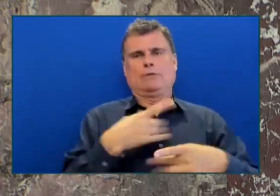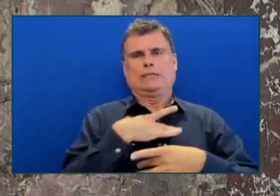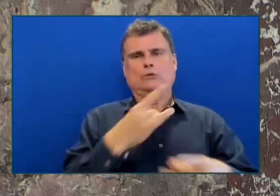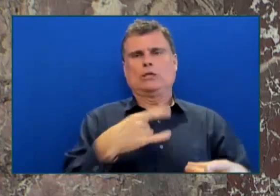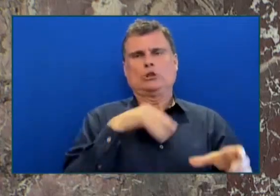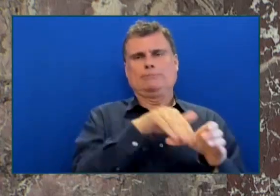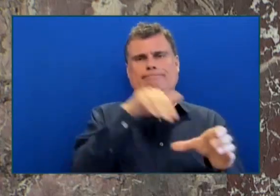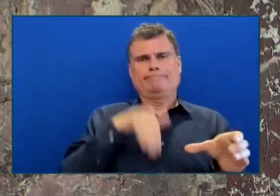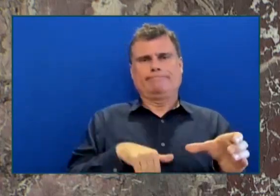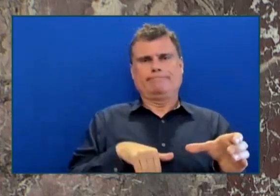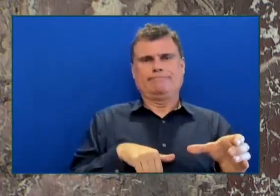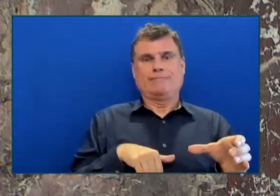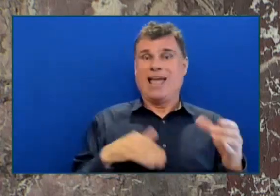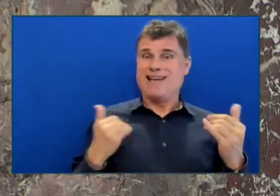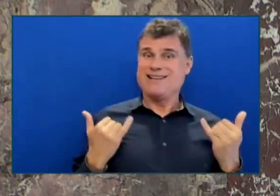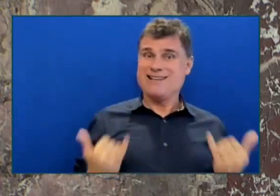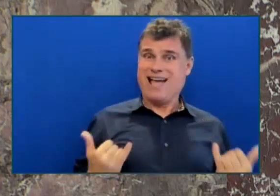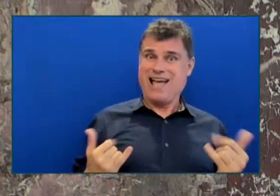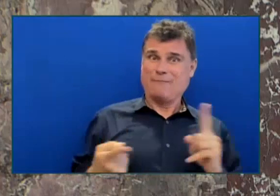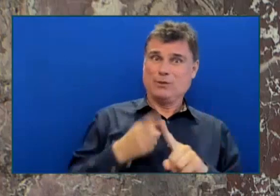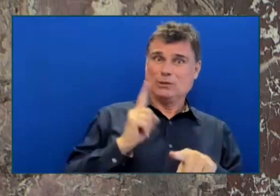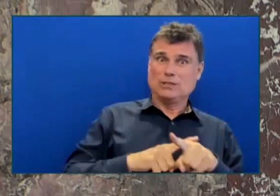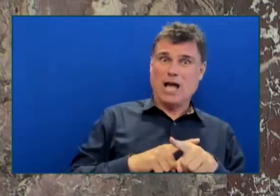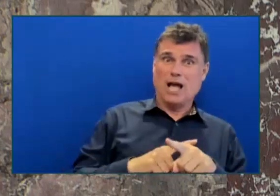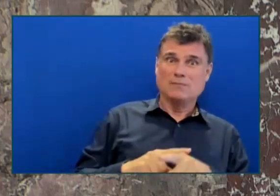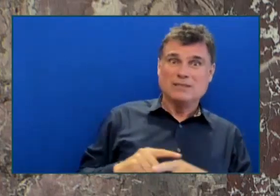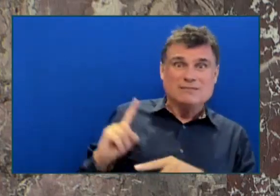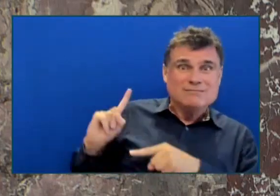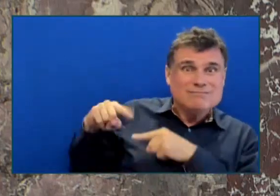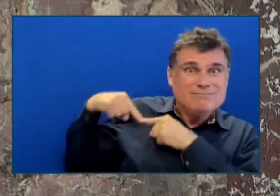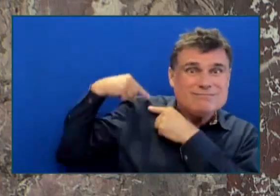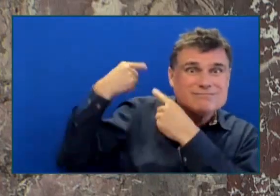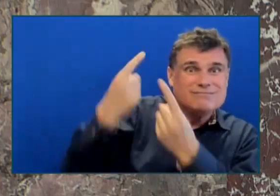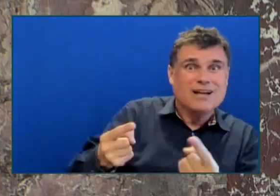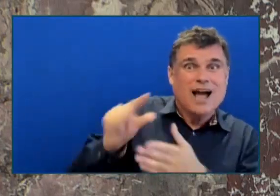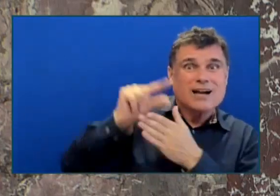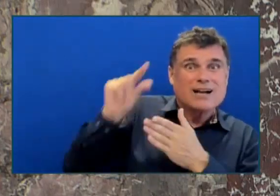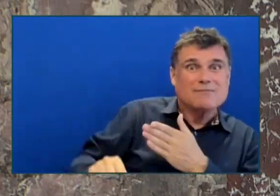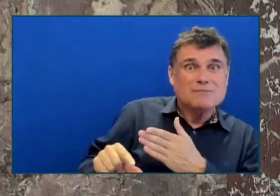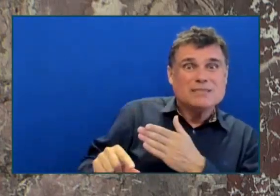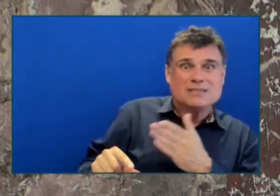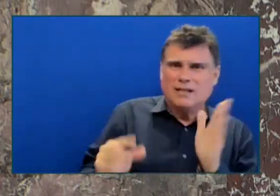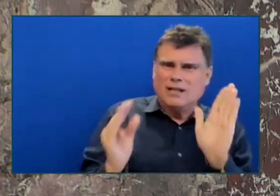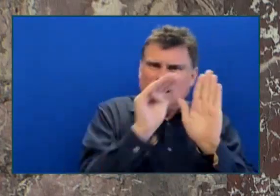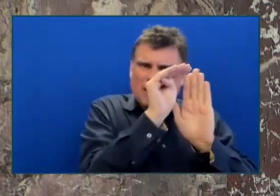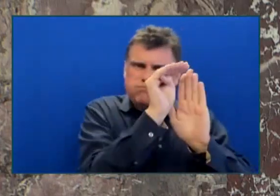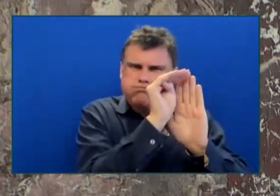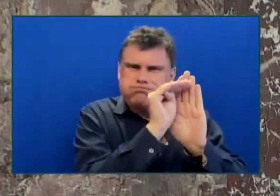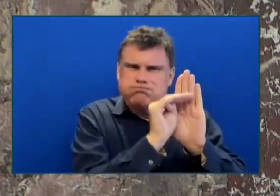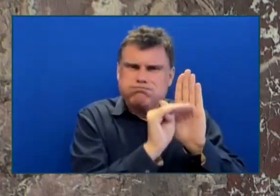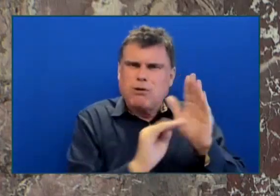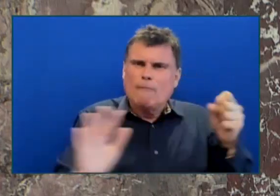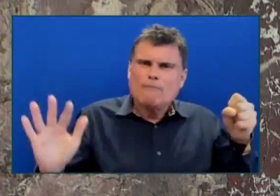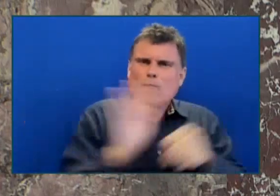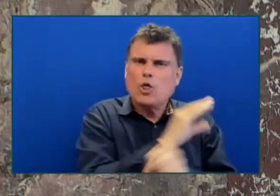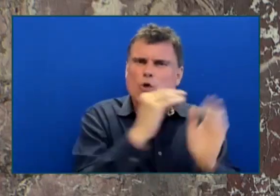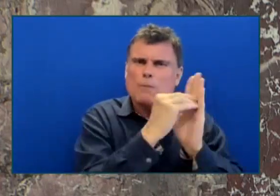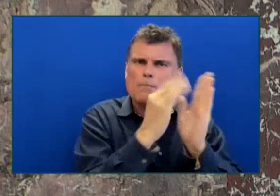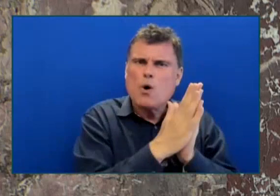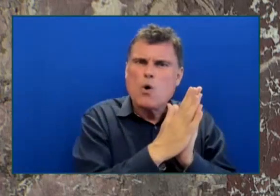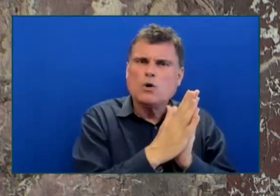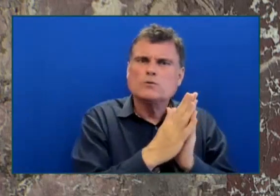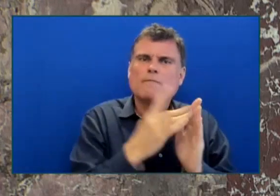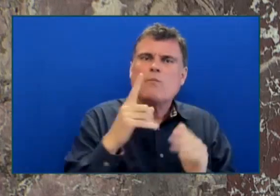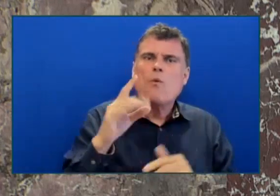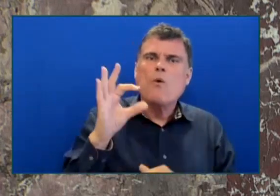Government has released fully the report of the forensic investigator so that this House, on both sides and the public, can see what